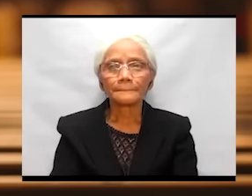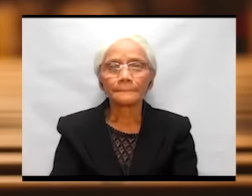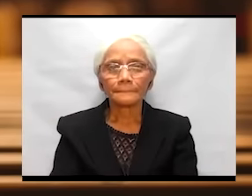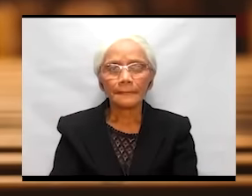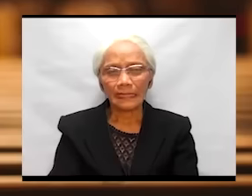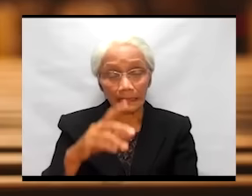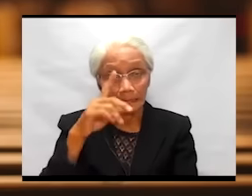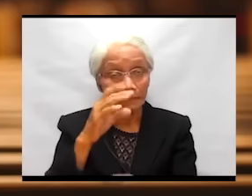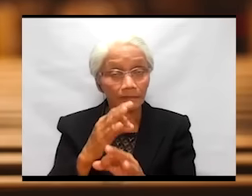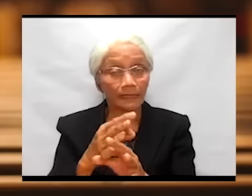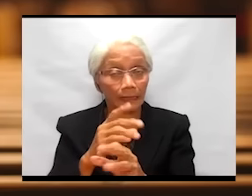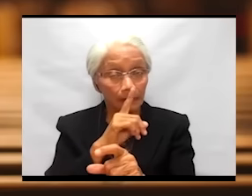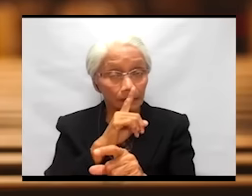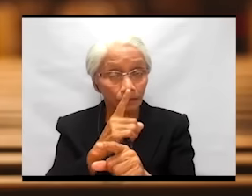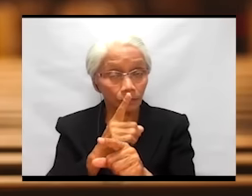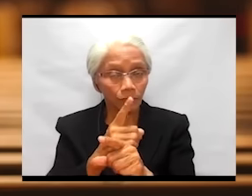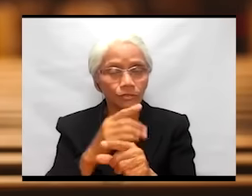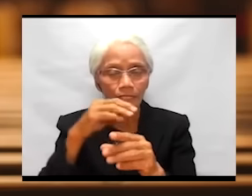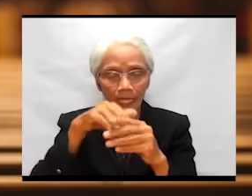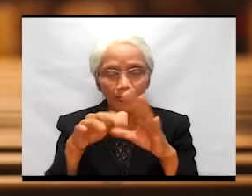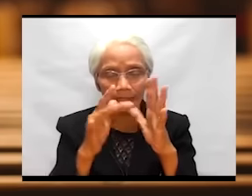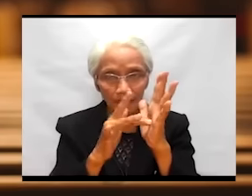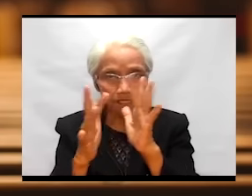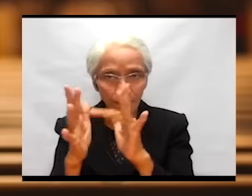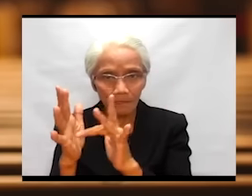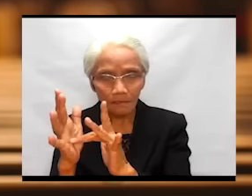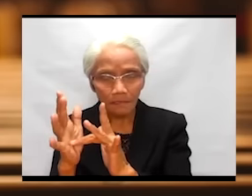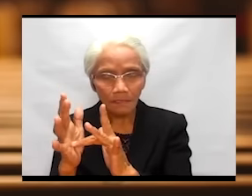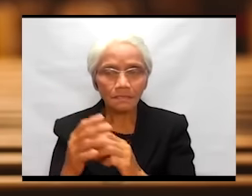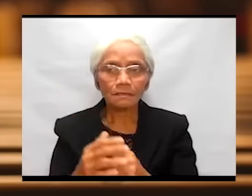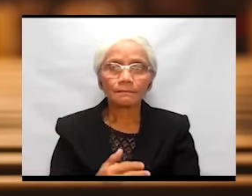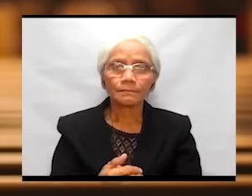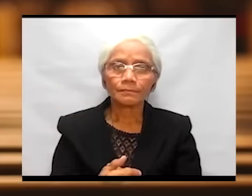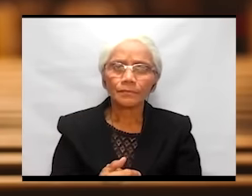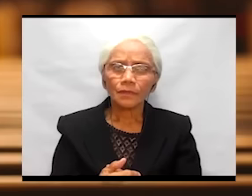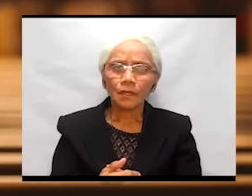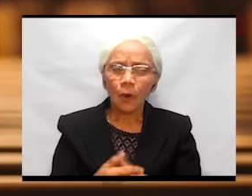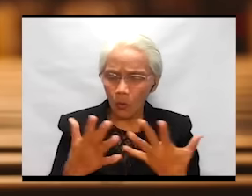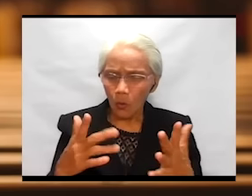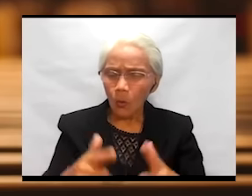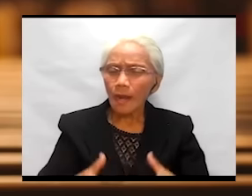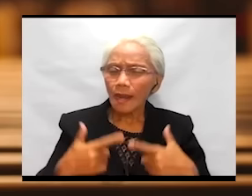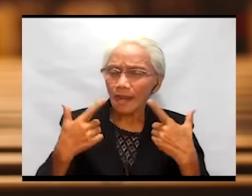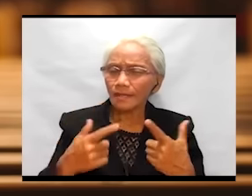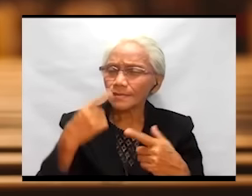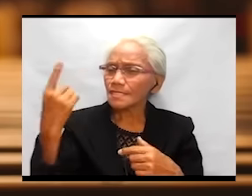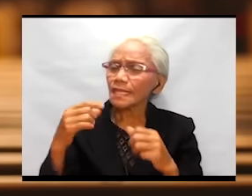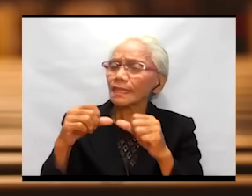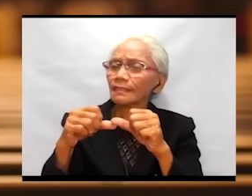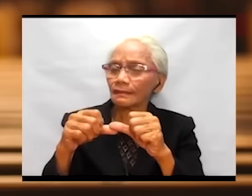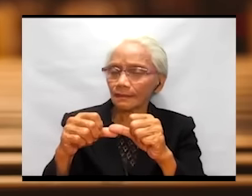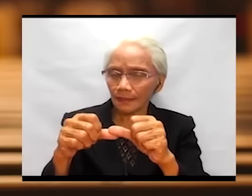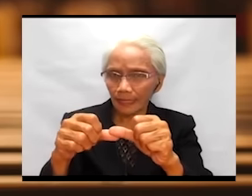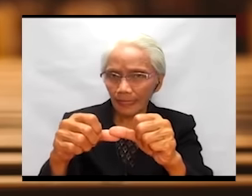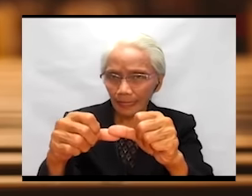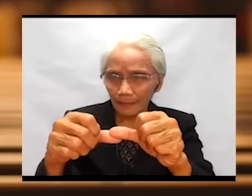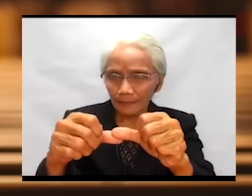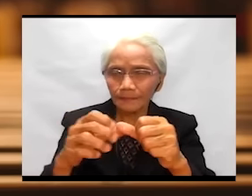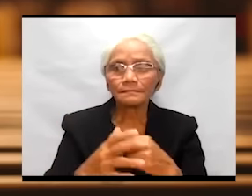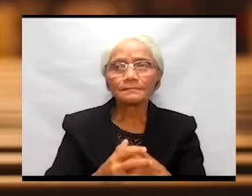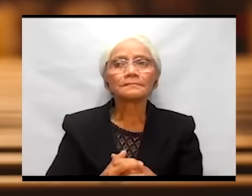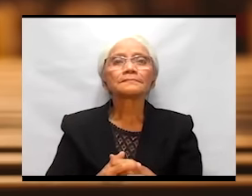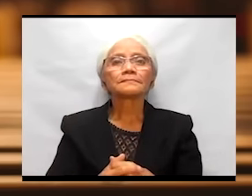Faith is sure in Jesus who lives eternally as the risen